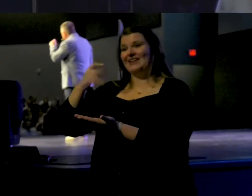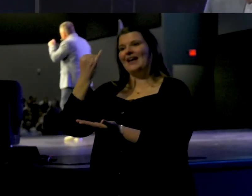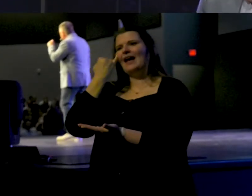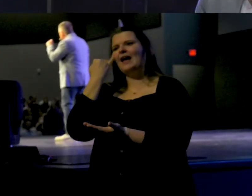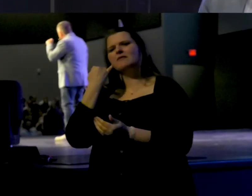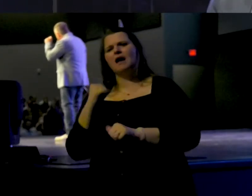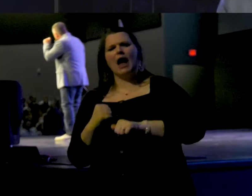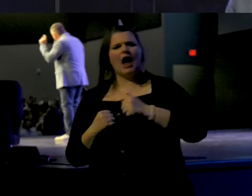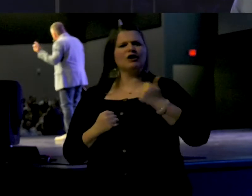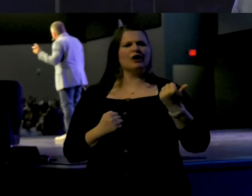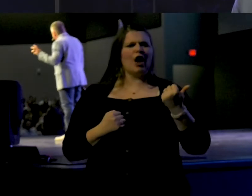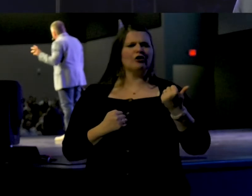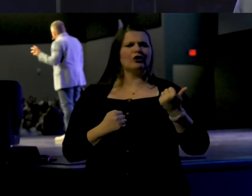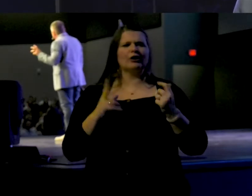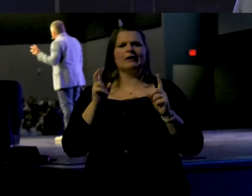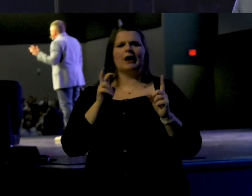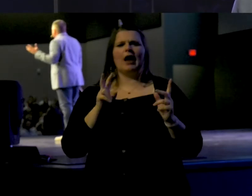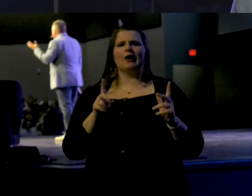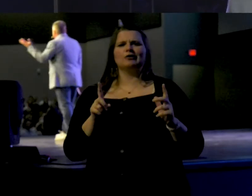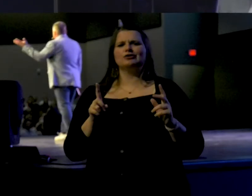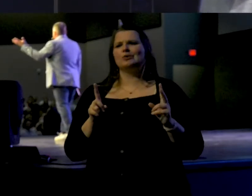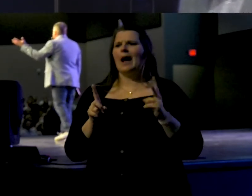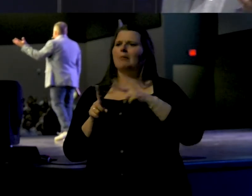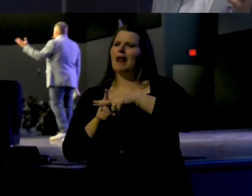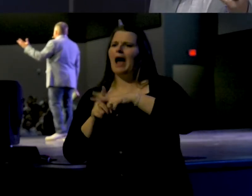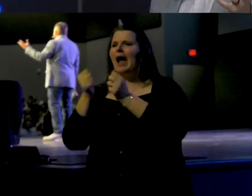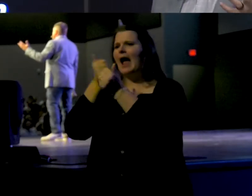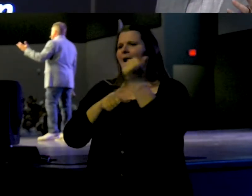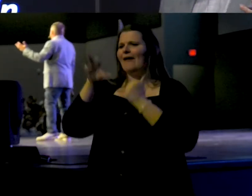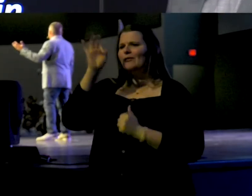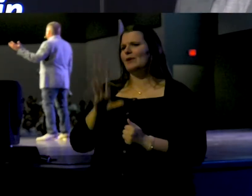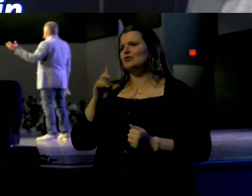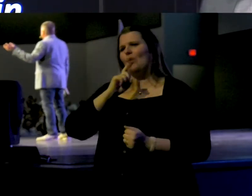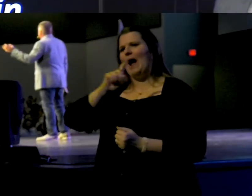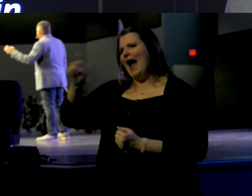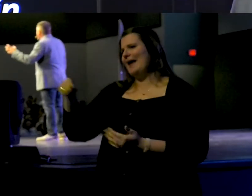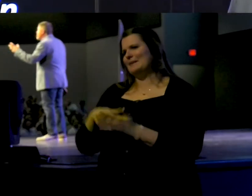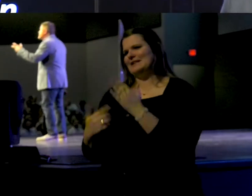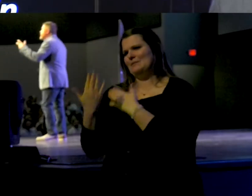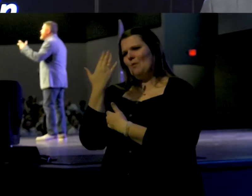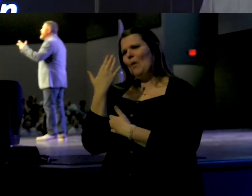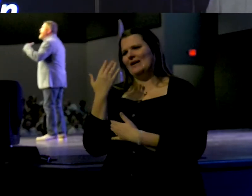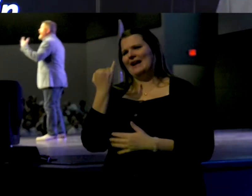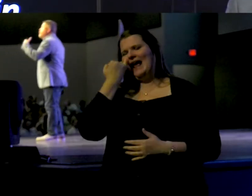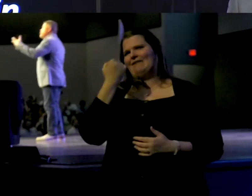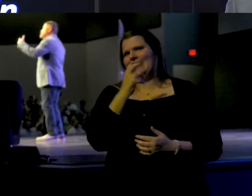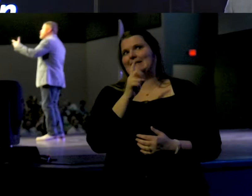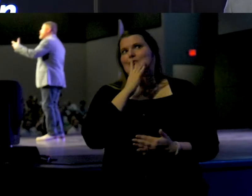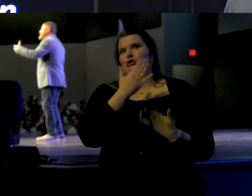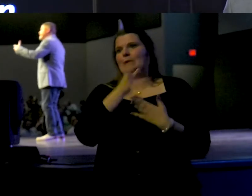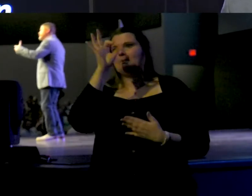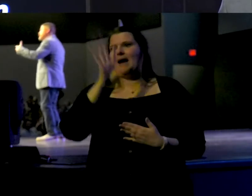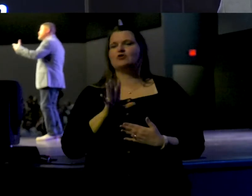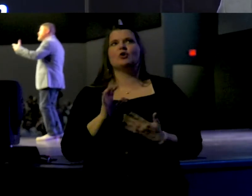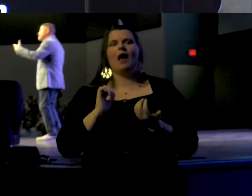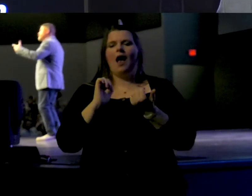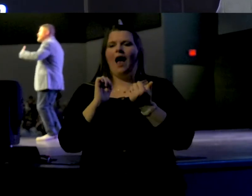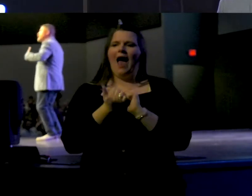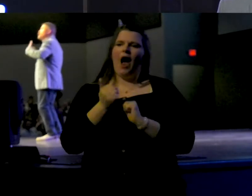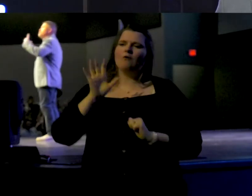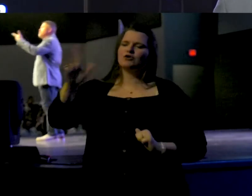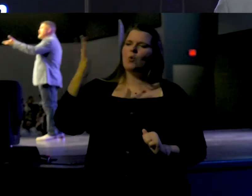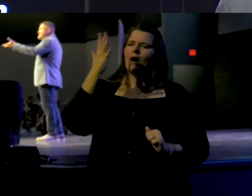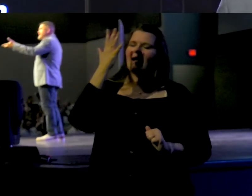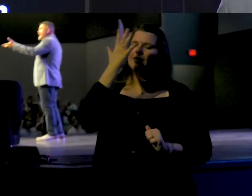another thing to apply it. Every preacher is going to ask this question this morning if he's worth his salt. How will your life look